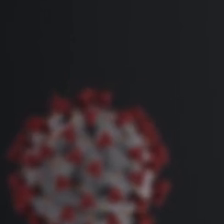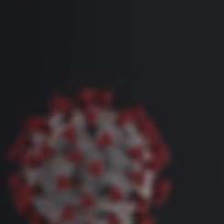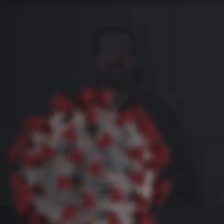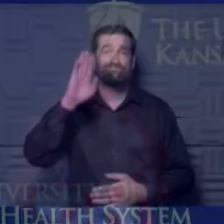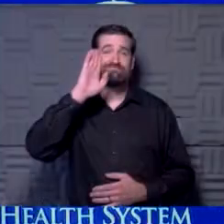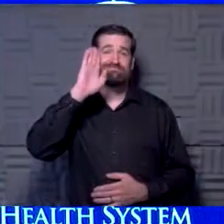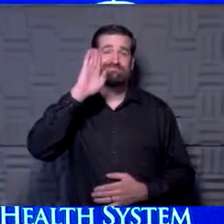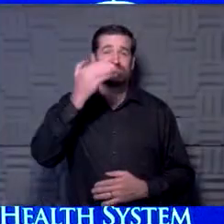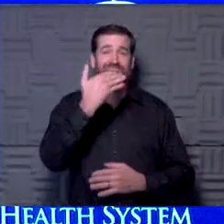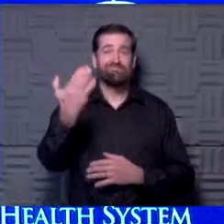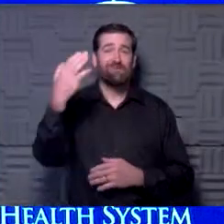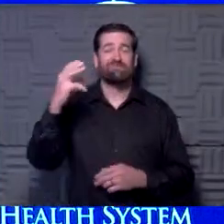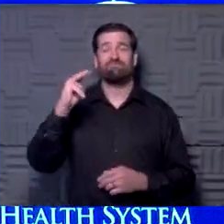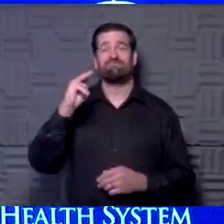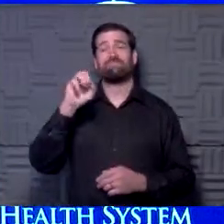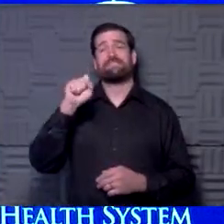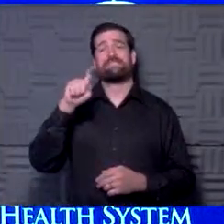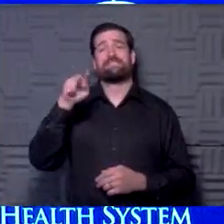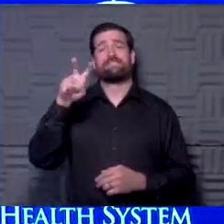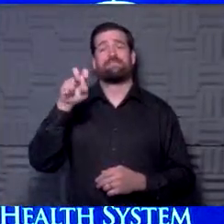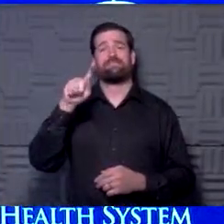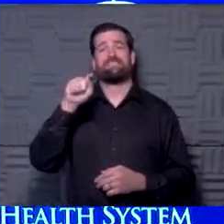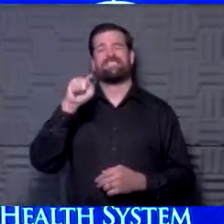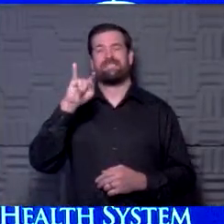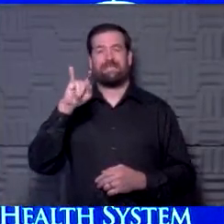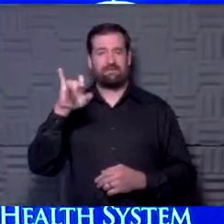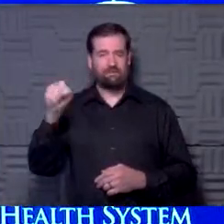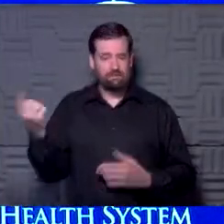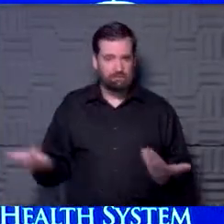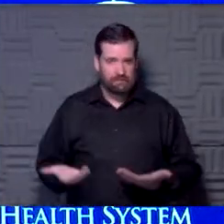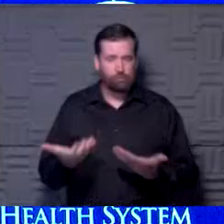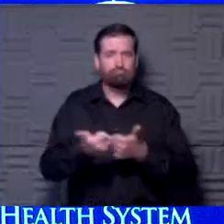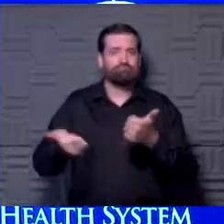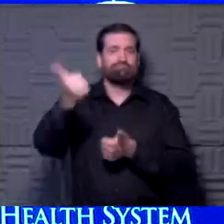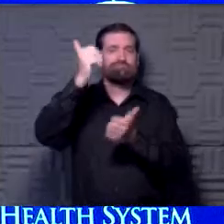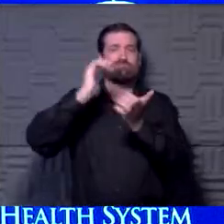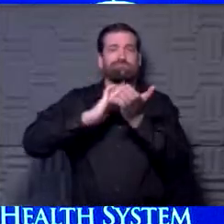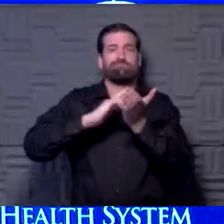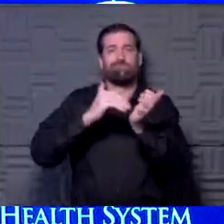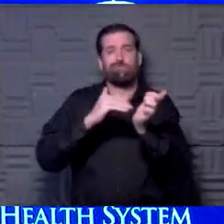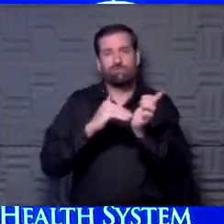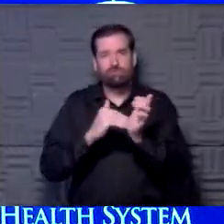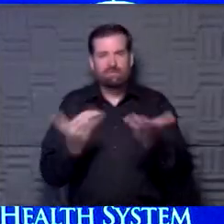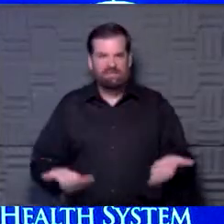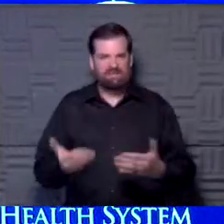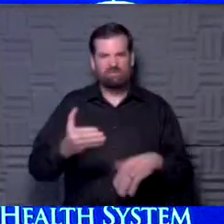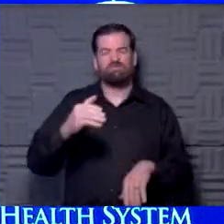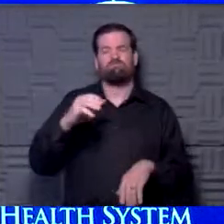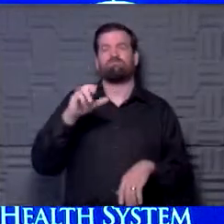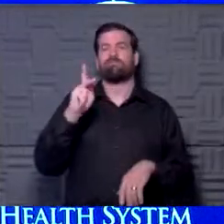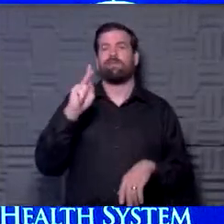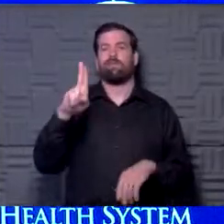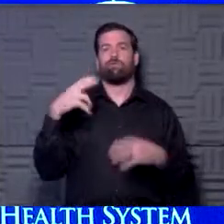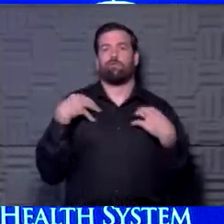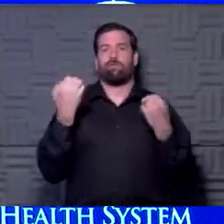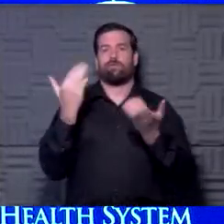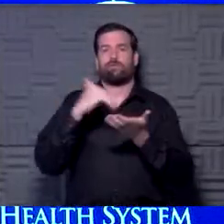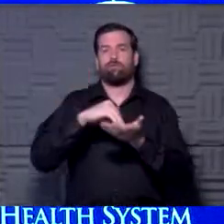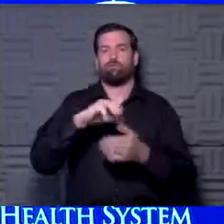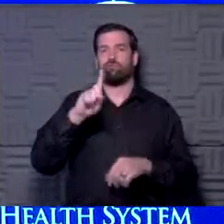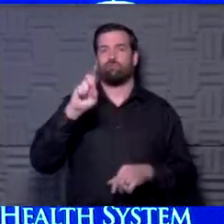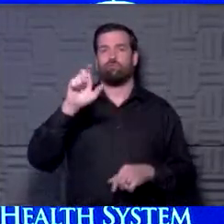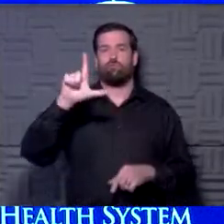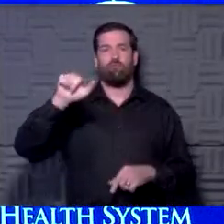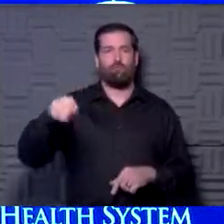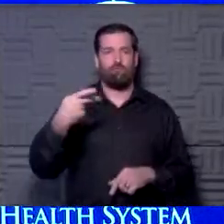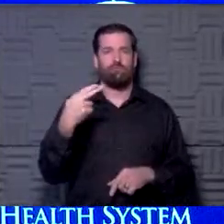Hey, good morning. is Steve Stites, Chief Medical Officer here at the University of Kansas Health System. We're back broadcasting live from the Dolph Simons Family Studio here at the